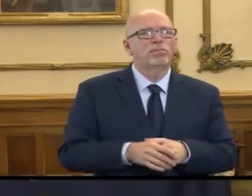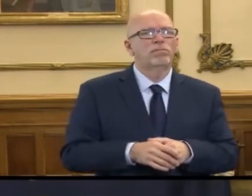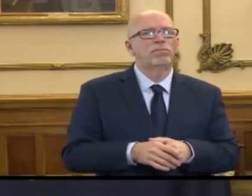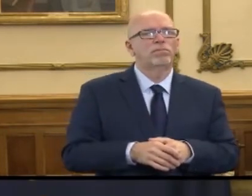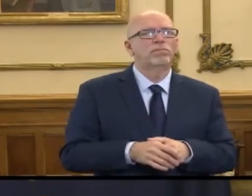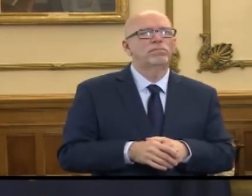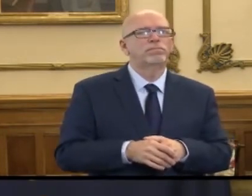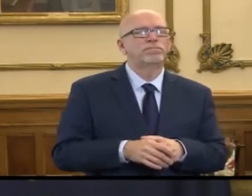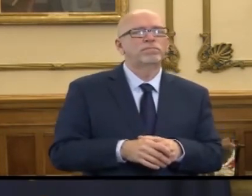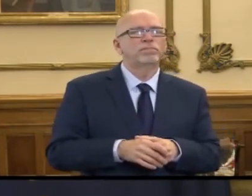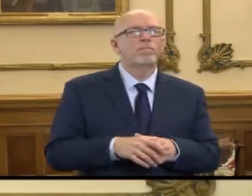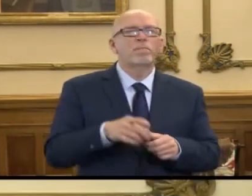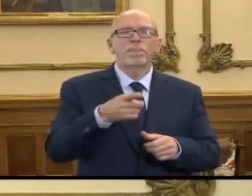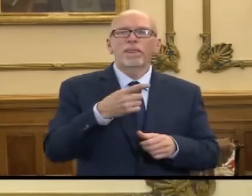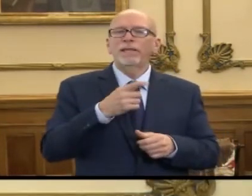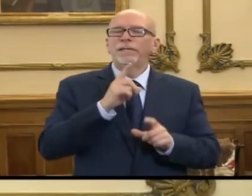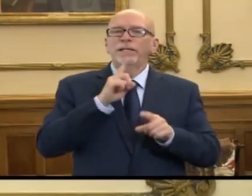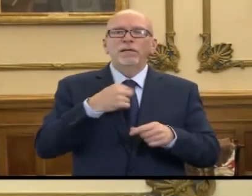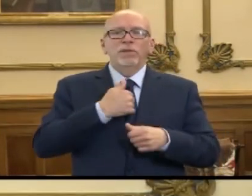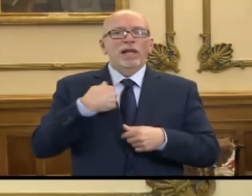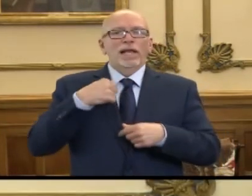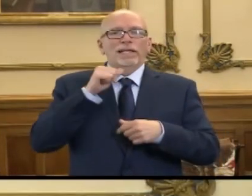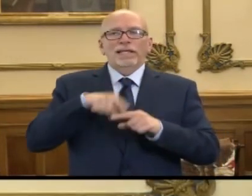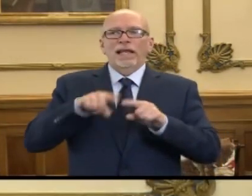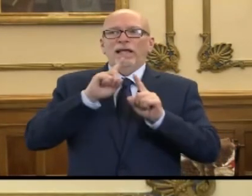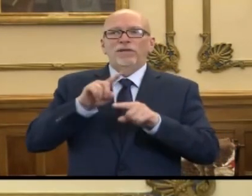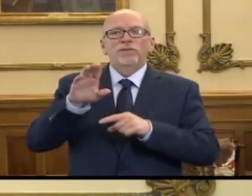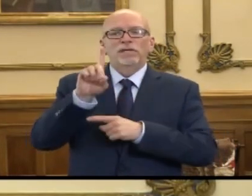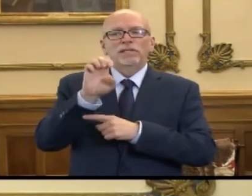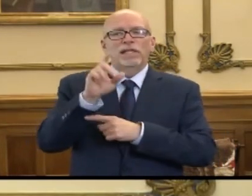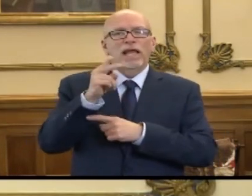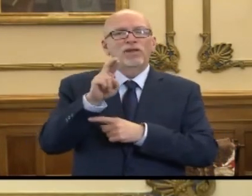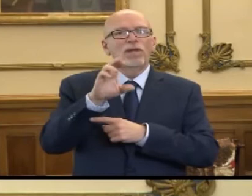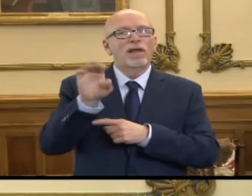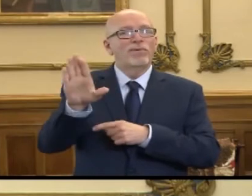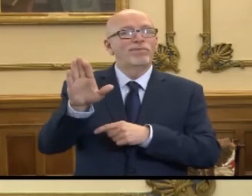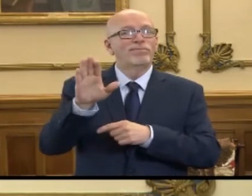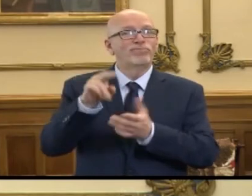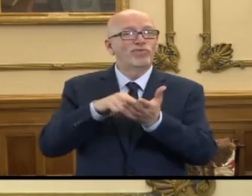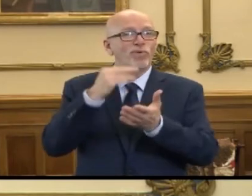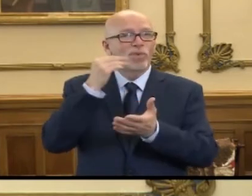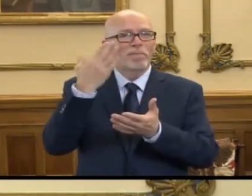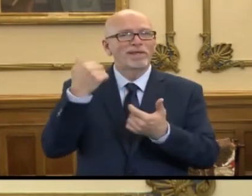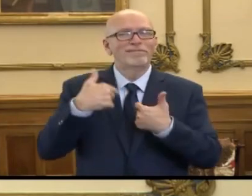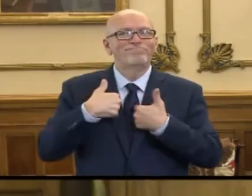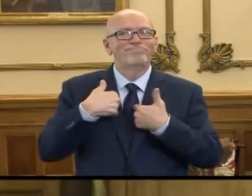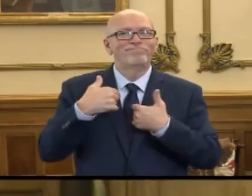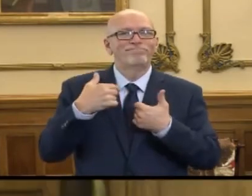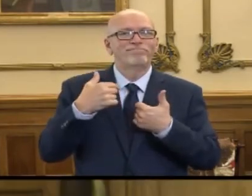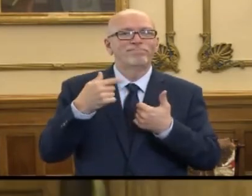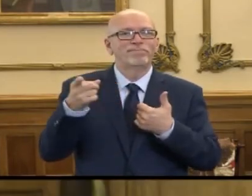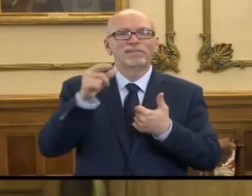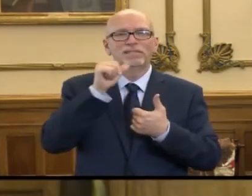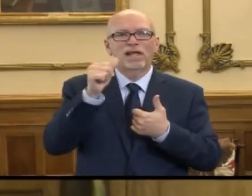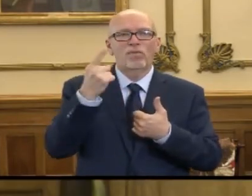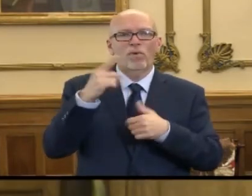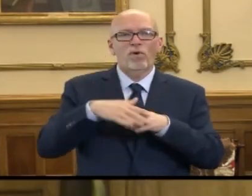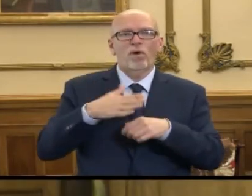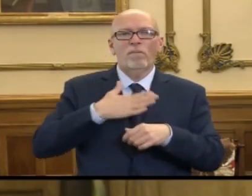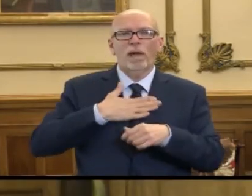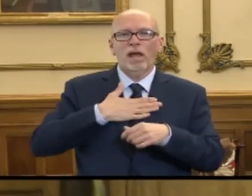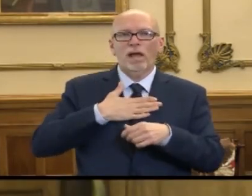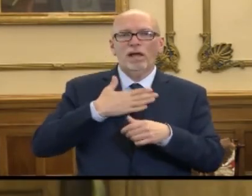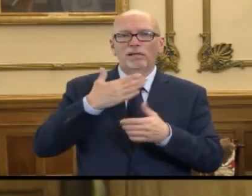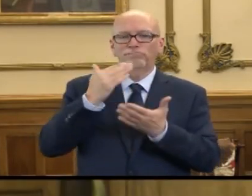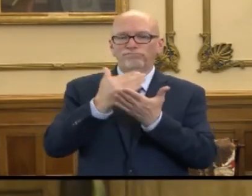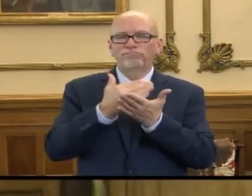I'm sorry, I can't speak to the Decatur County long-term care facility because it's not one that has been on my radar,